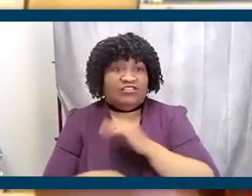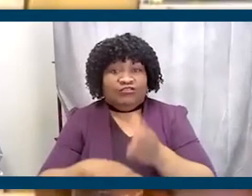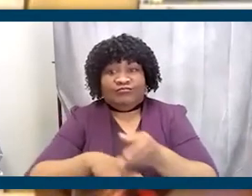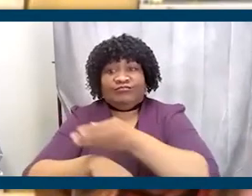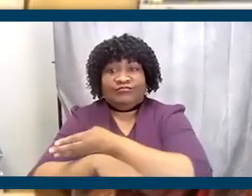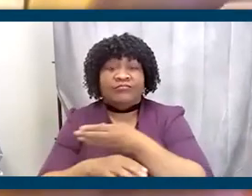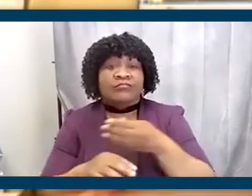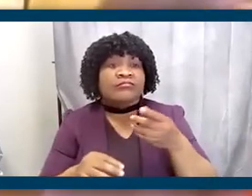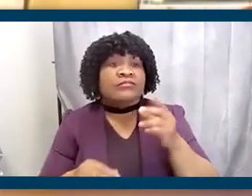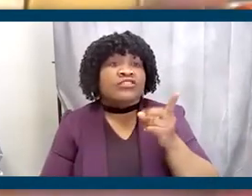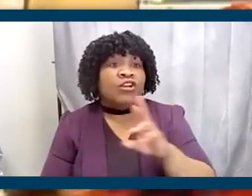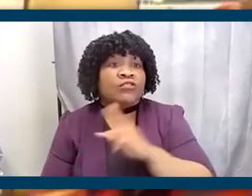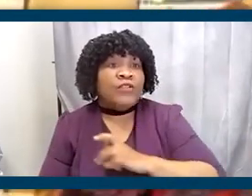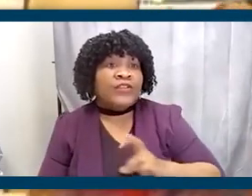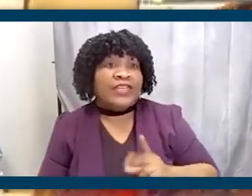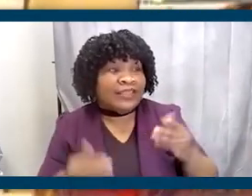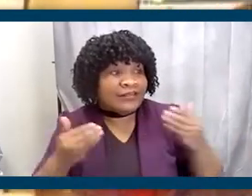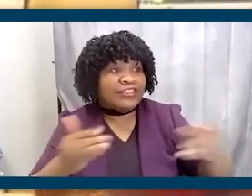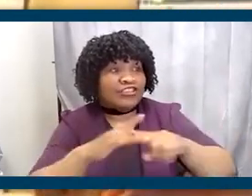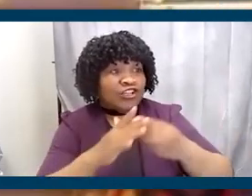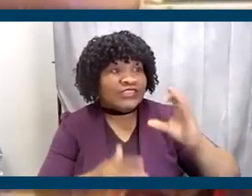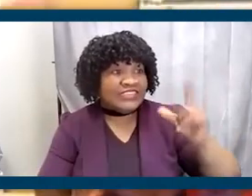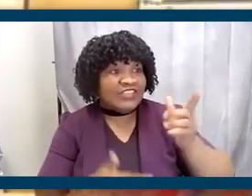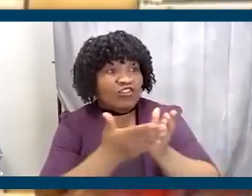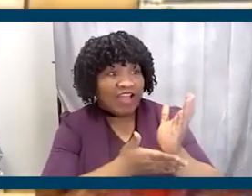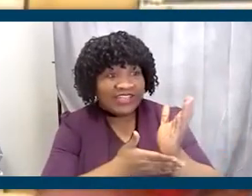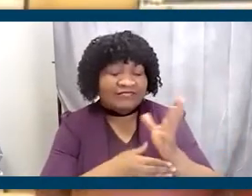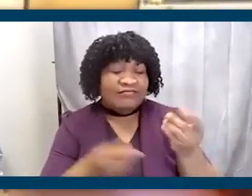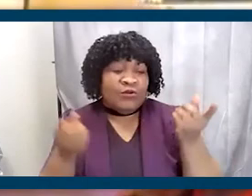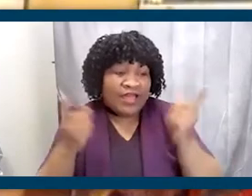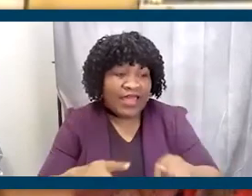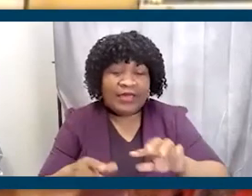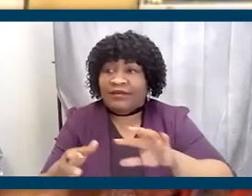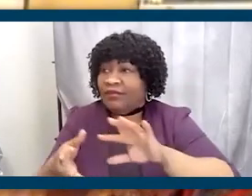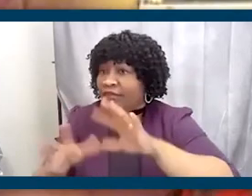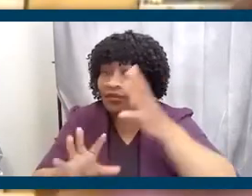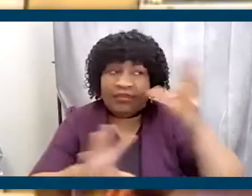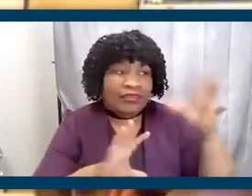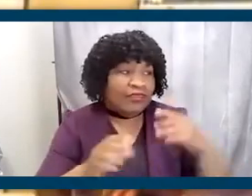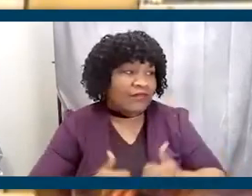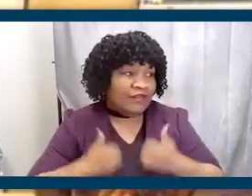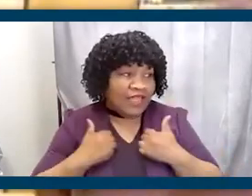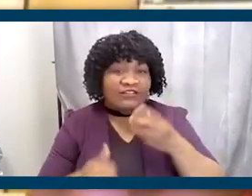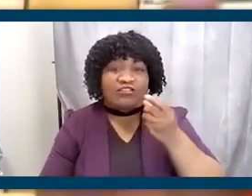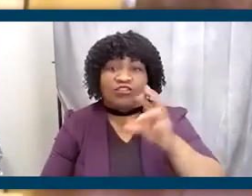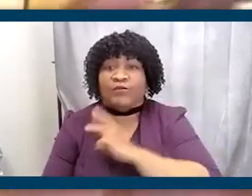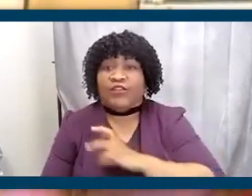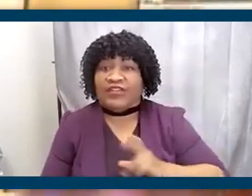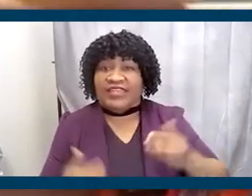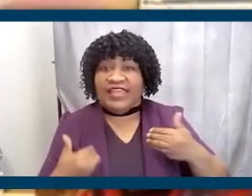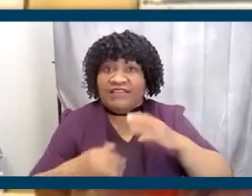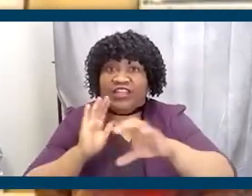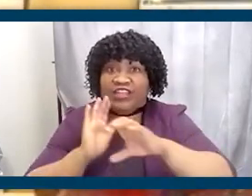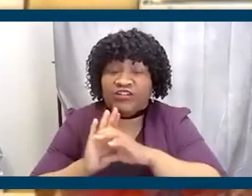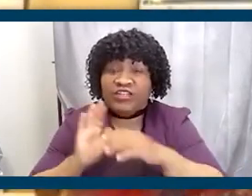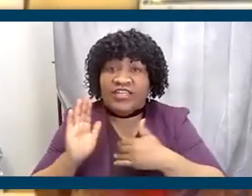he didn't become, he didn't go out and start the civil rights movement. It's the circumstances of life that existed that he then had the character and the ability